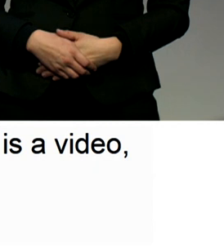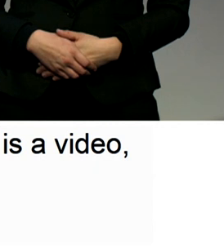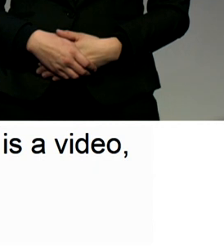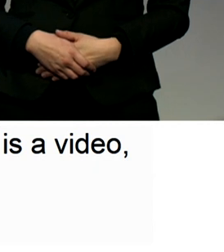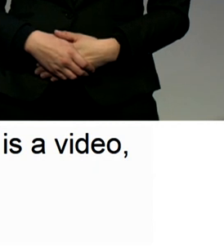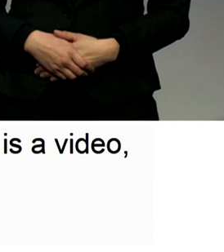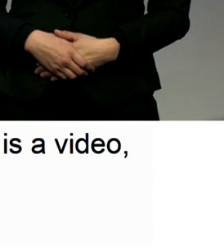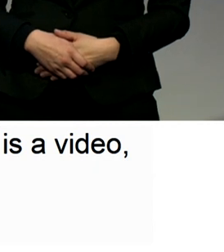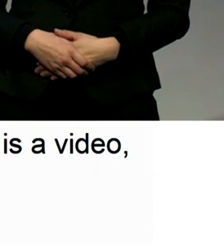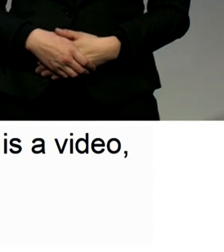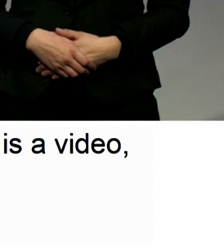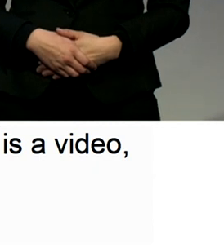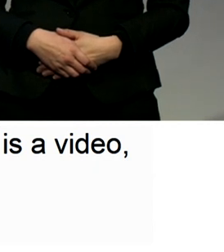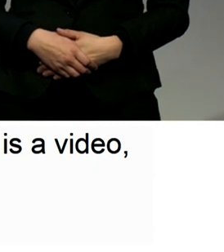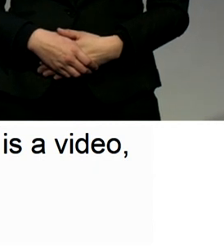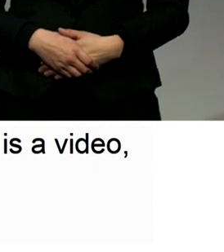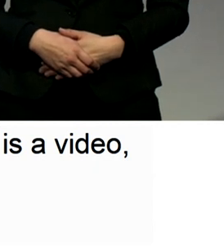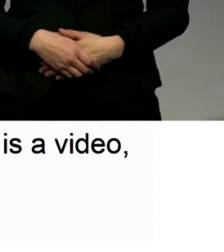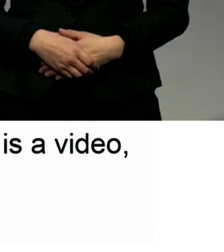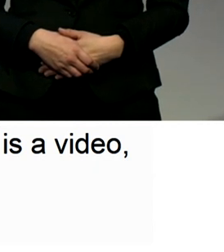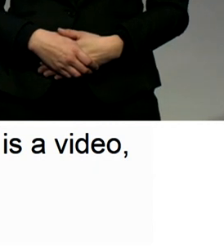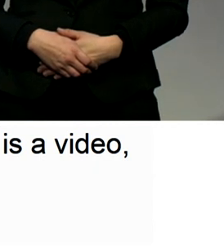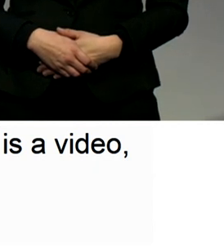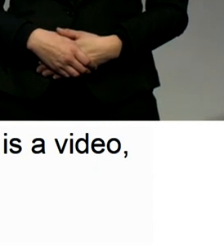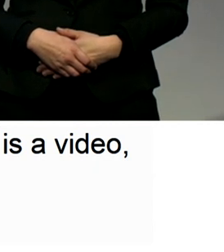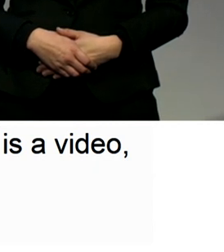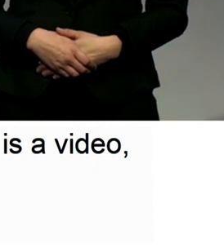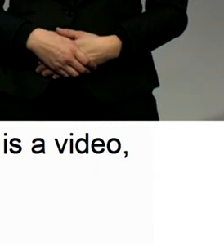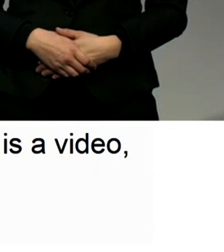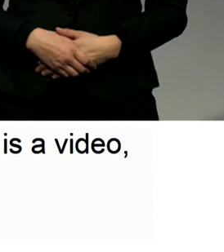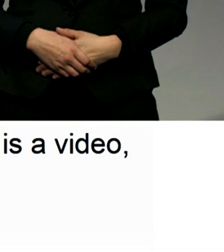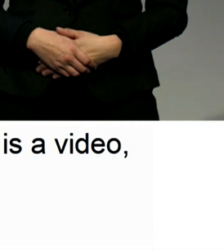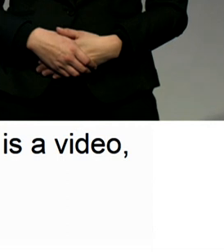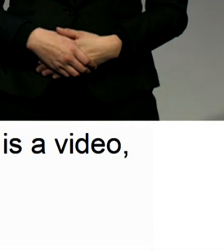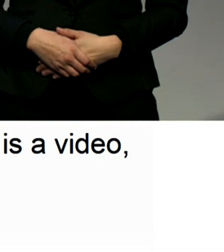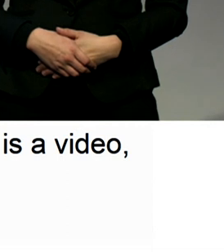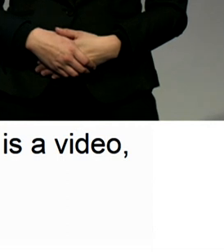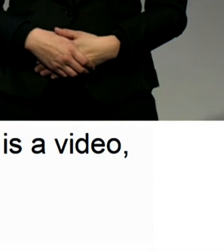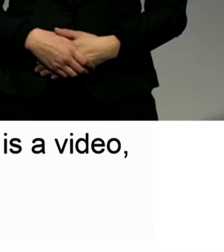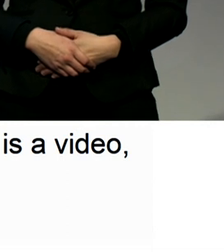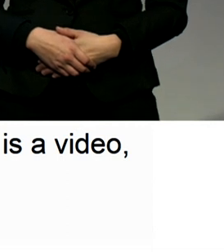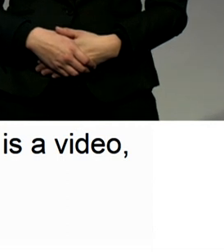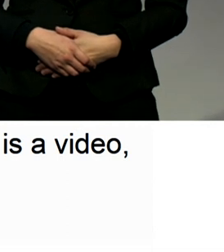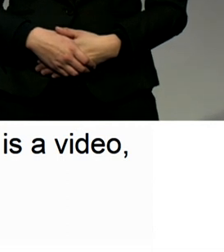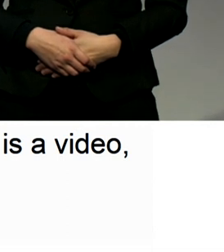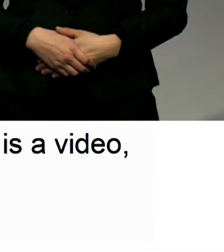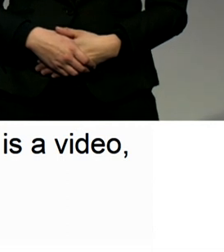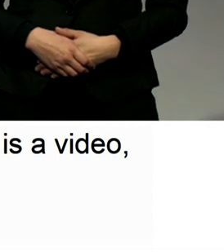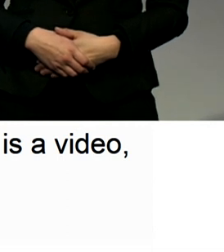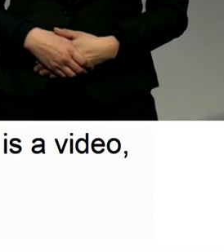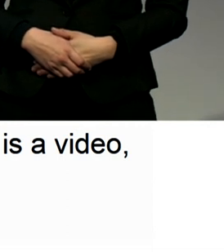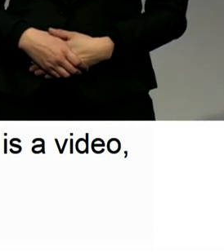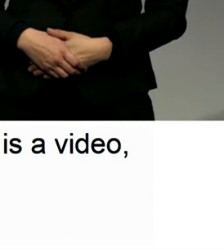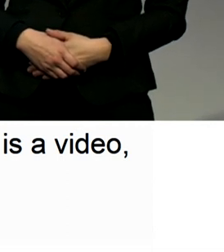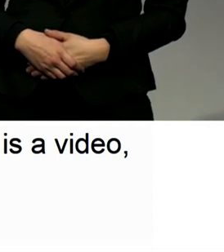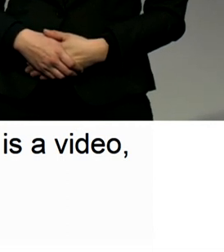places. The partnership is fundamental to the Service Reform Fund. It involved not just the Health Service Executive, but multiple other